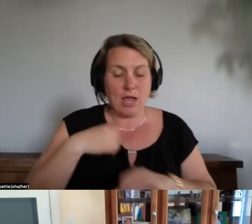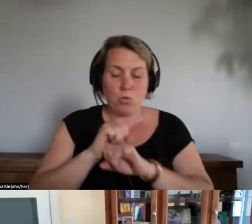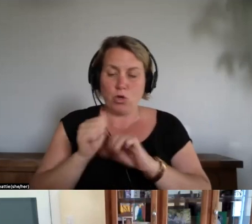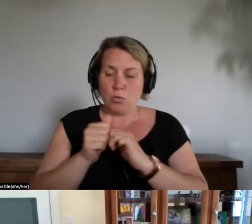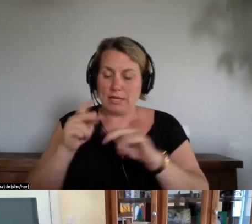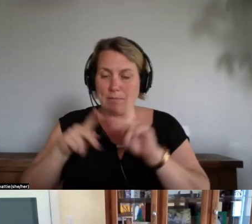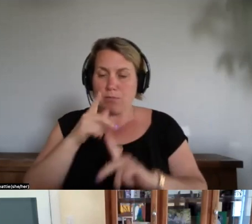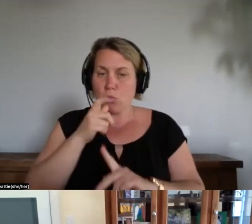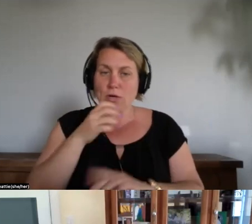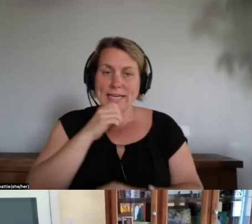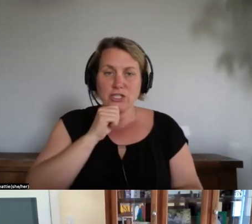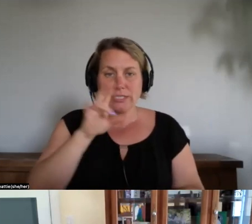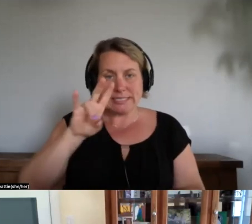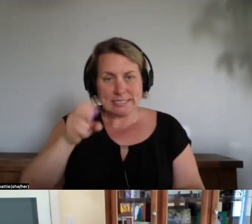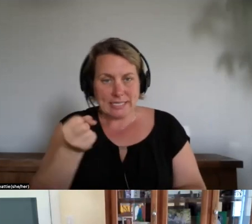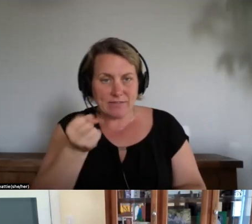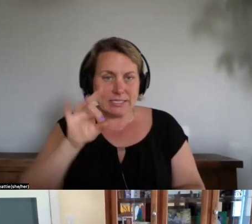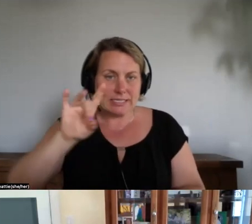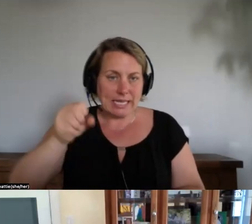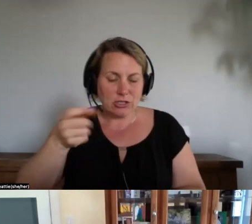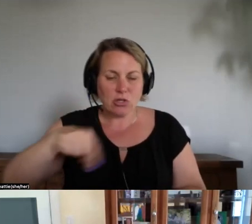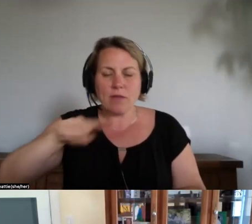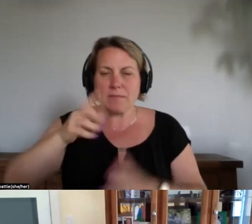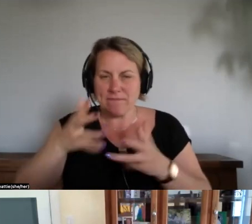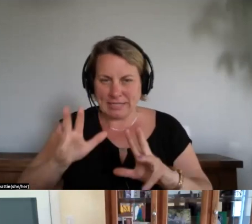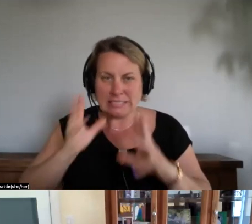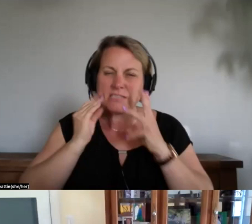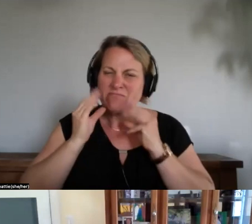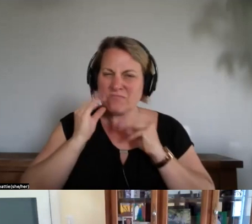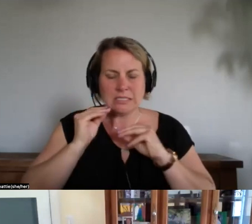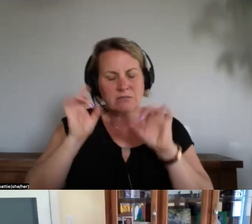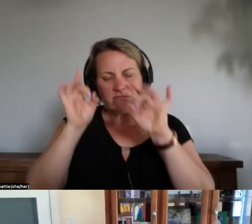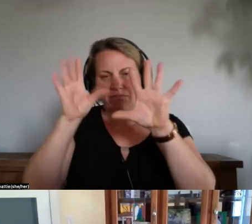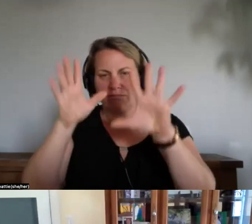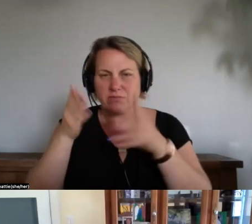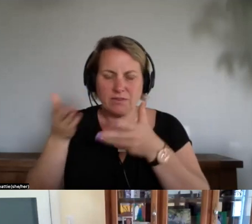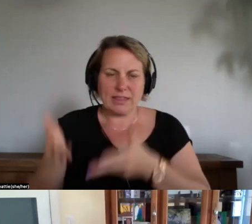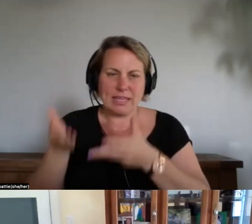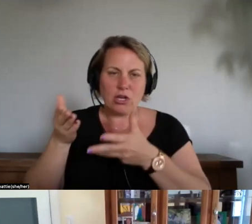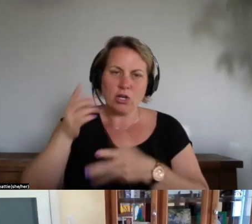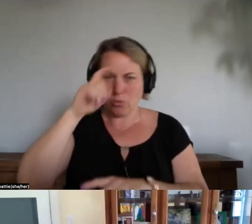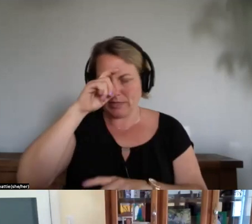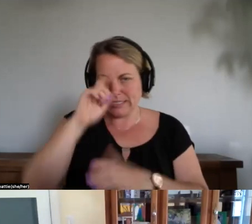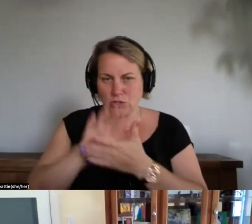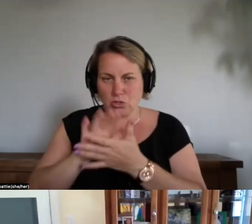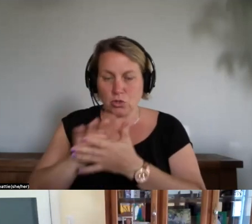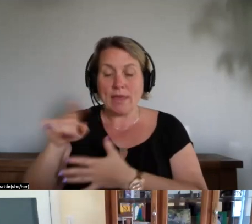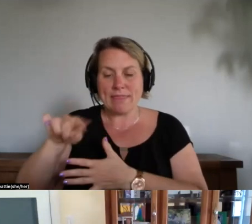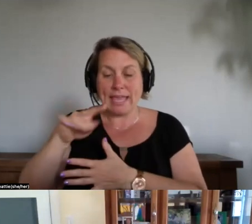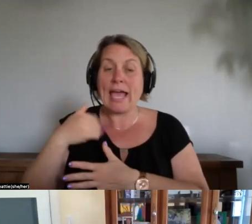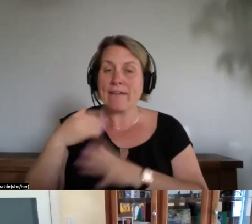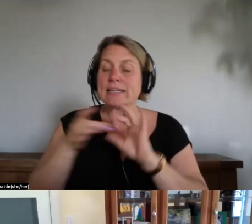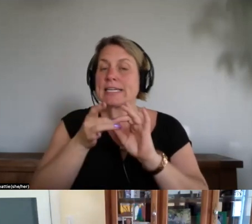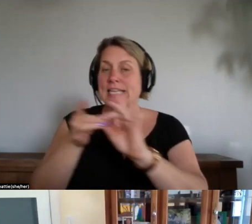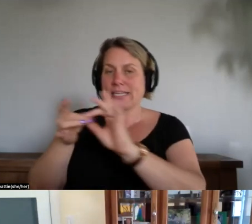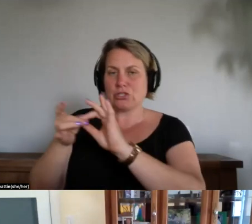and have been to indian residential school and they have a connection that stays with them so